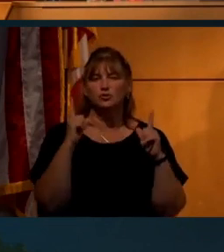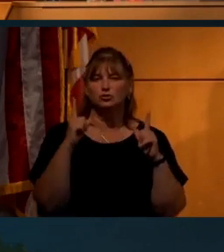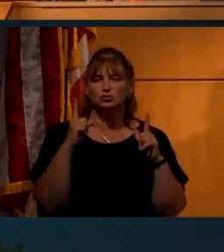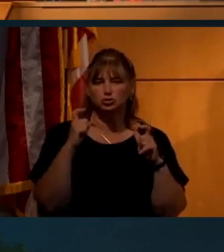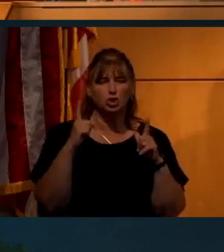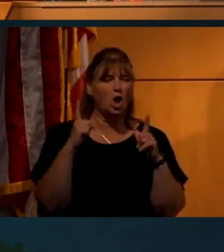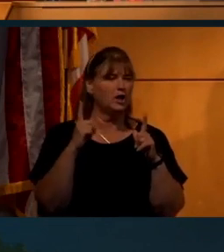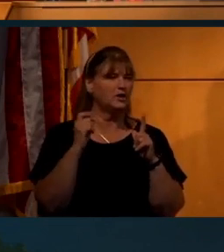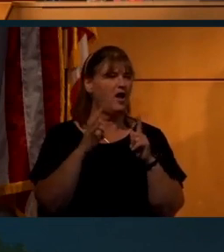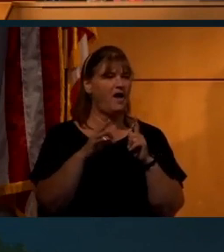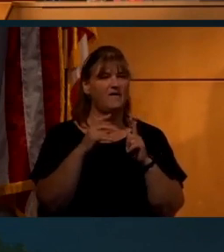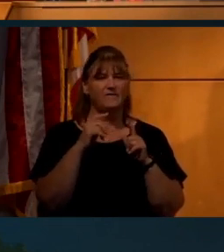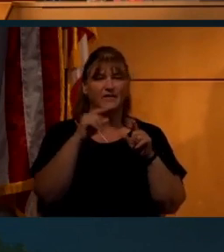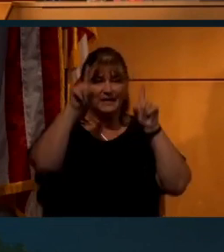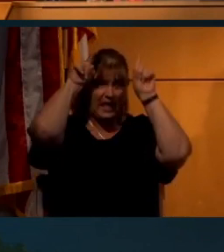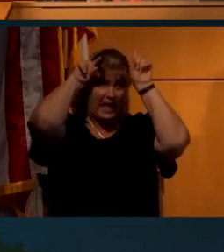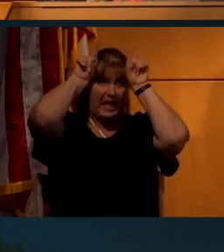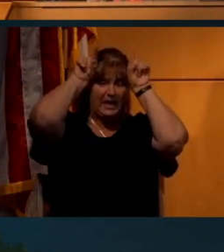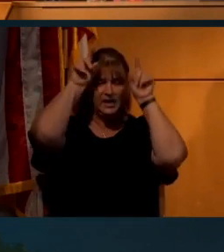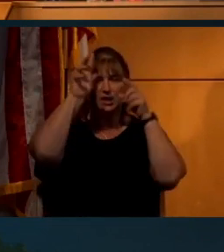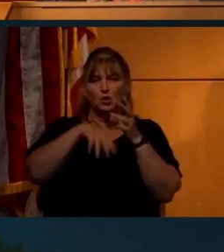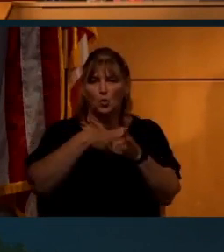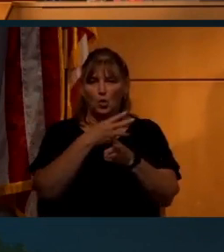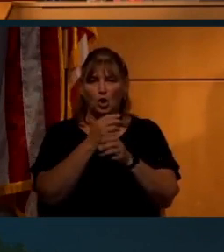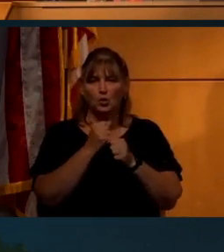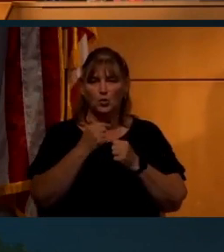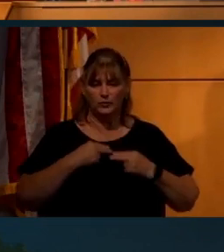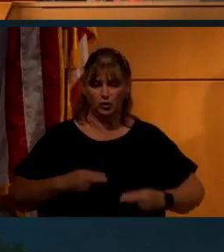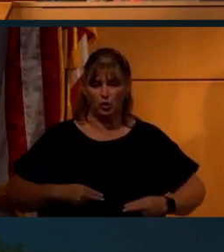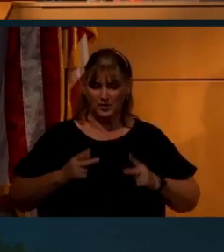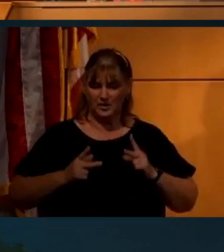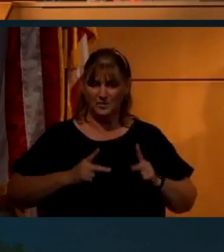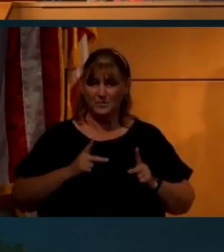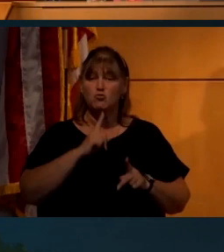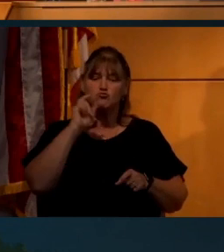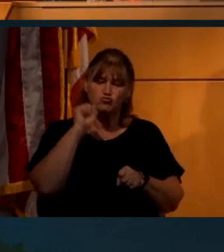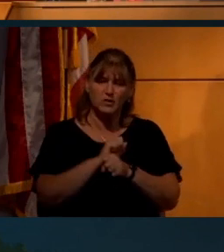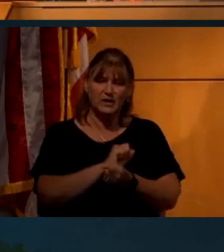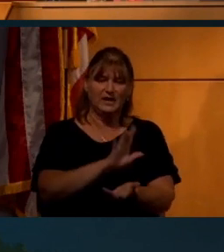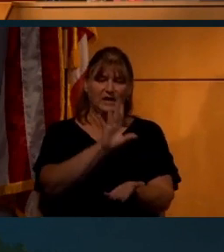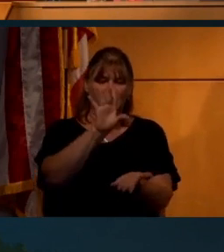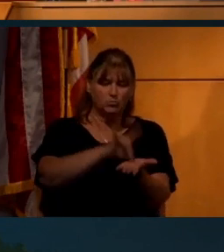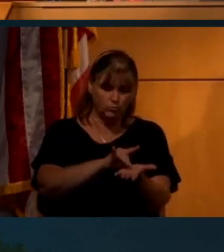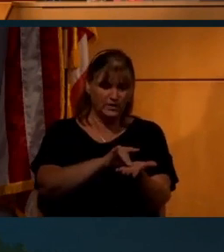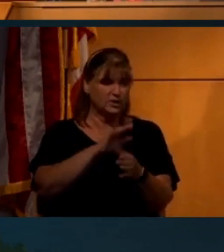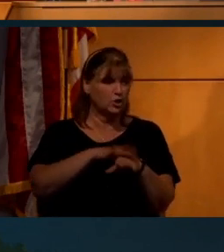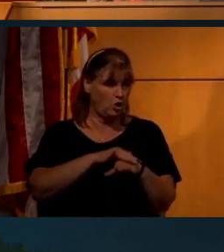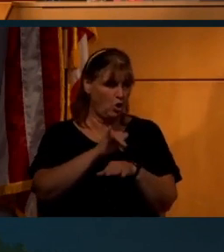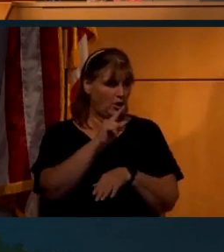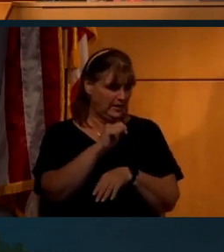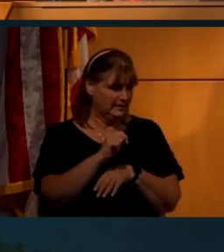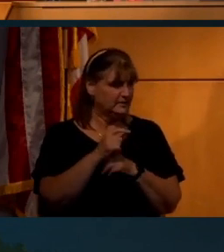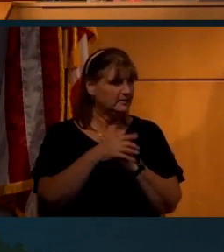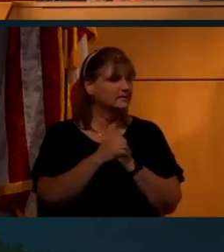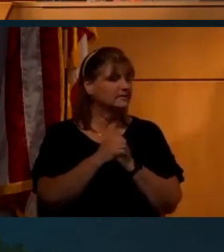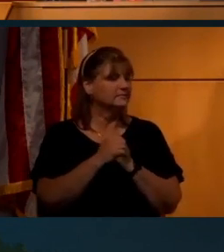uh, of an alien world with a human presence literally imprinted on it. Um,